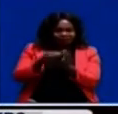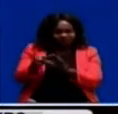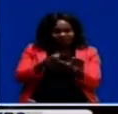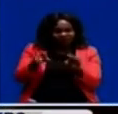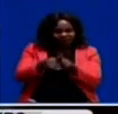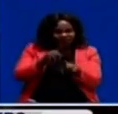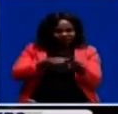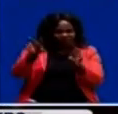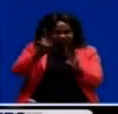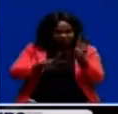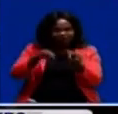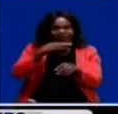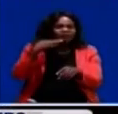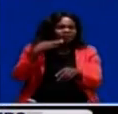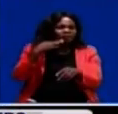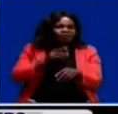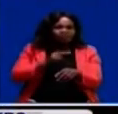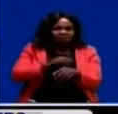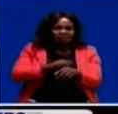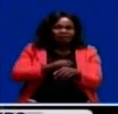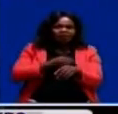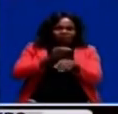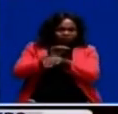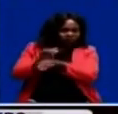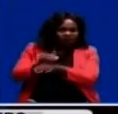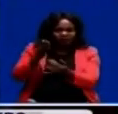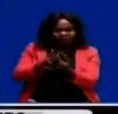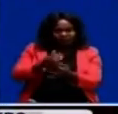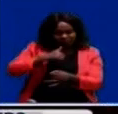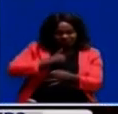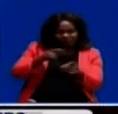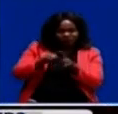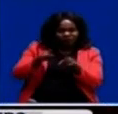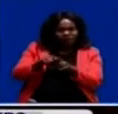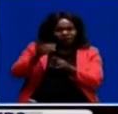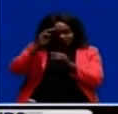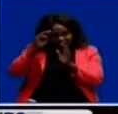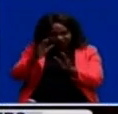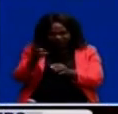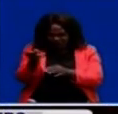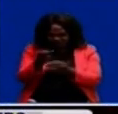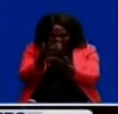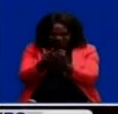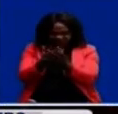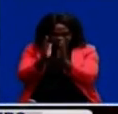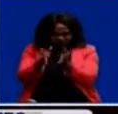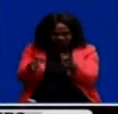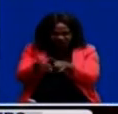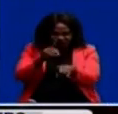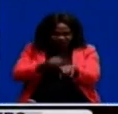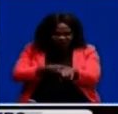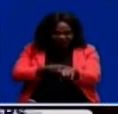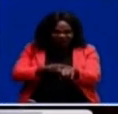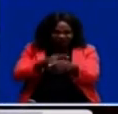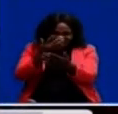touring the farm. So we commended between myself and the Honorable Minister that those two inmates, immediately if finish their